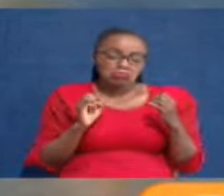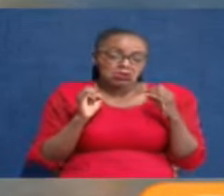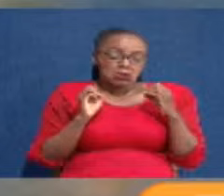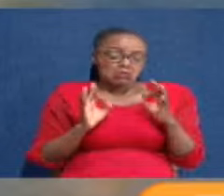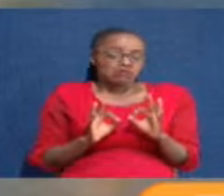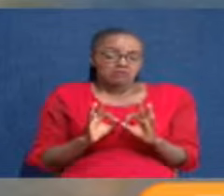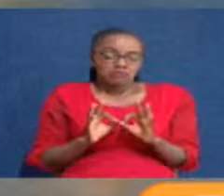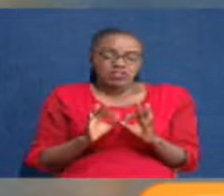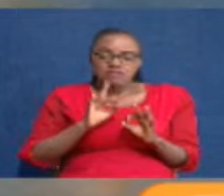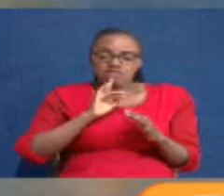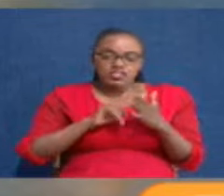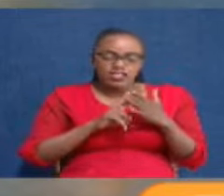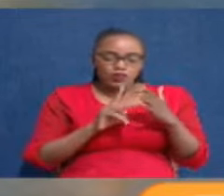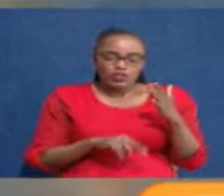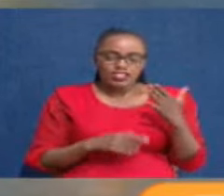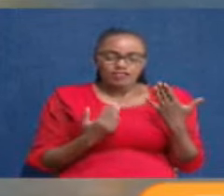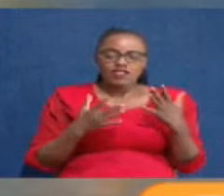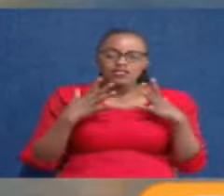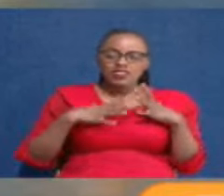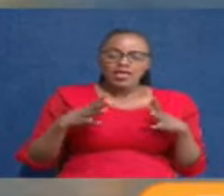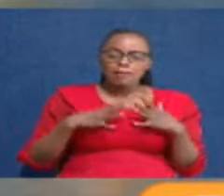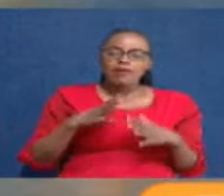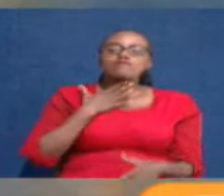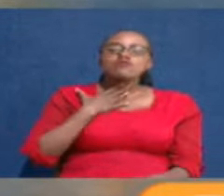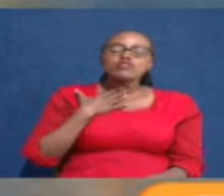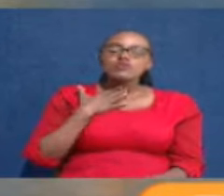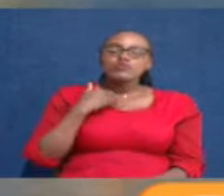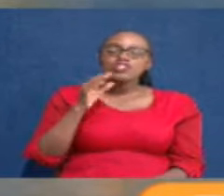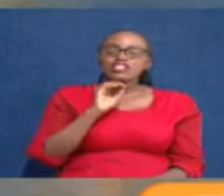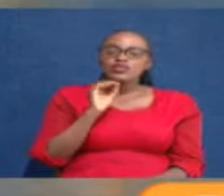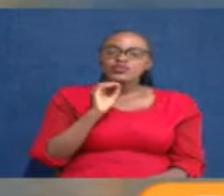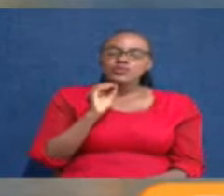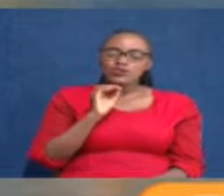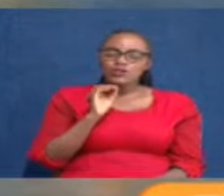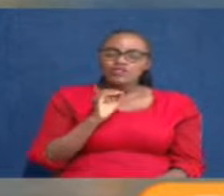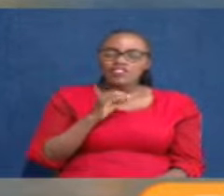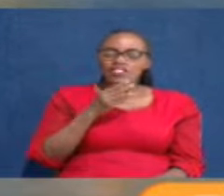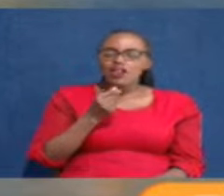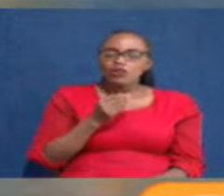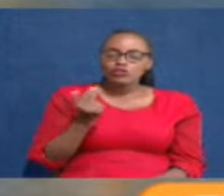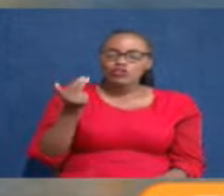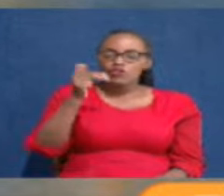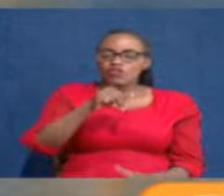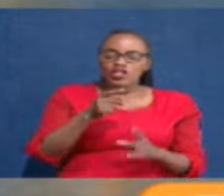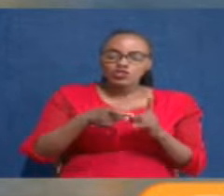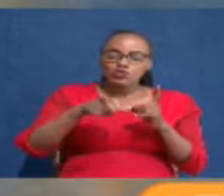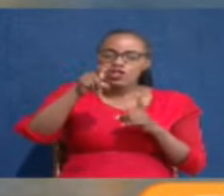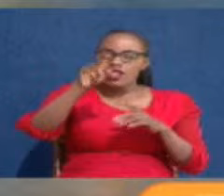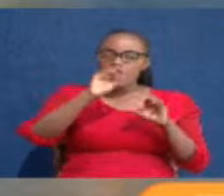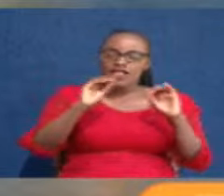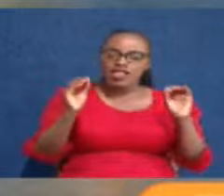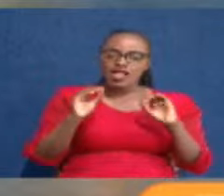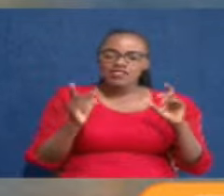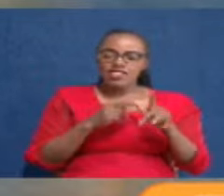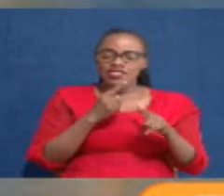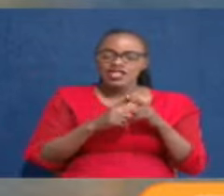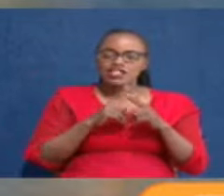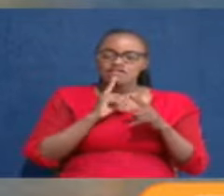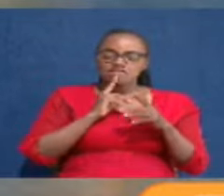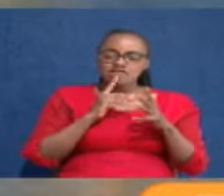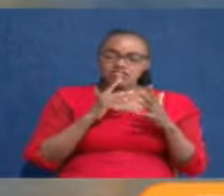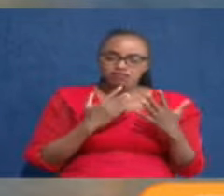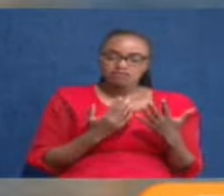as I mean he said that people do not want the prize of fuel to go up yes and then he also